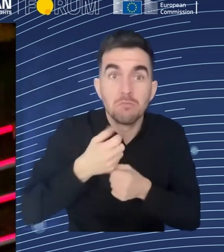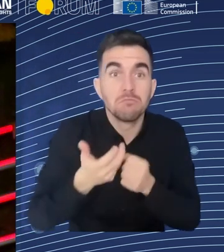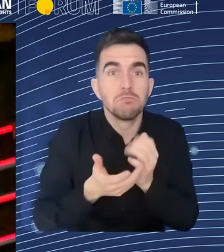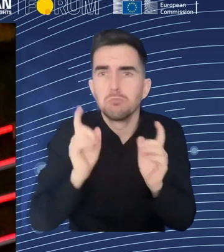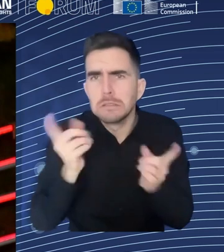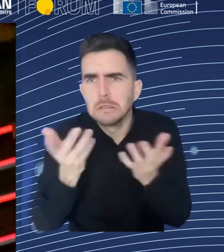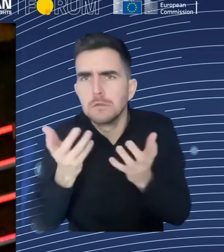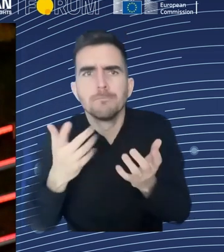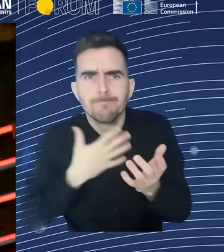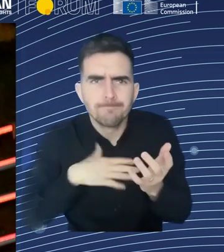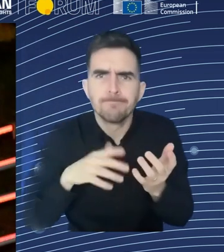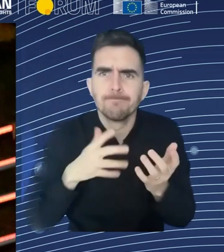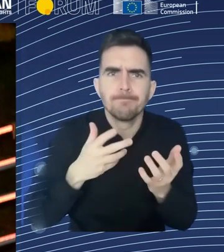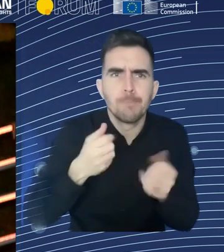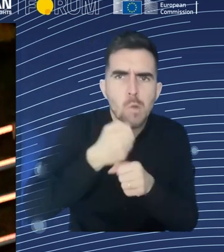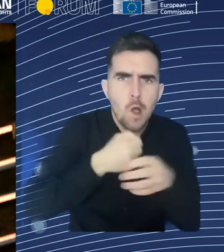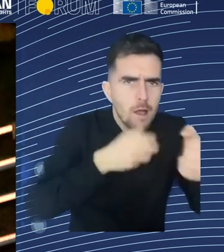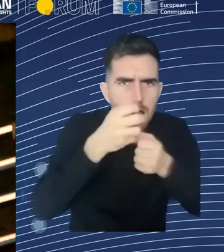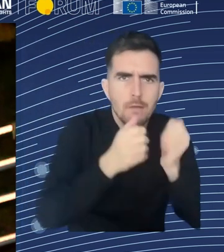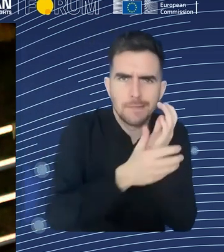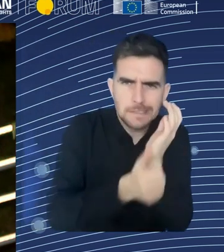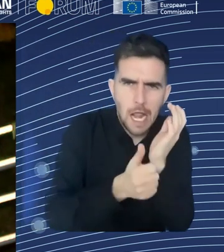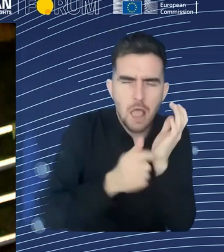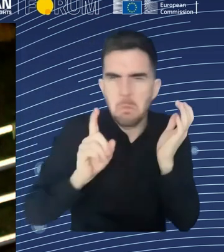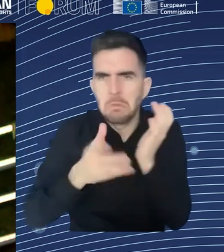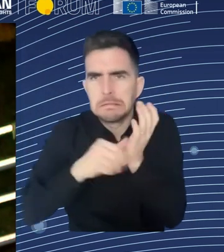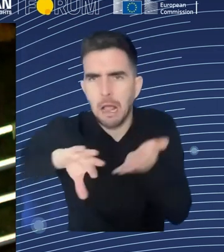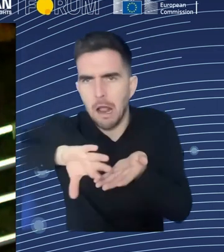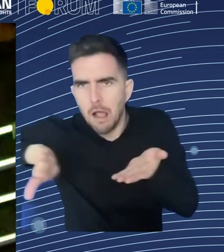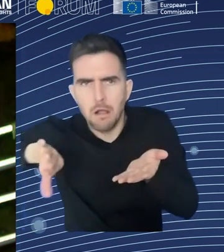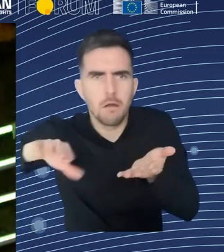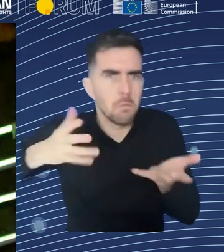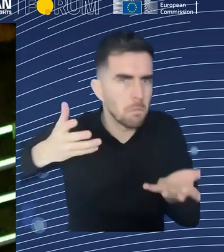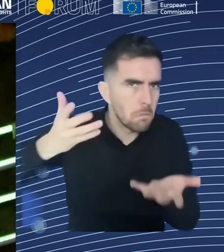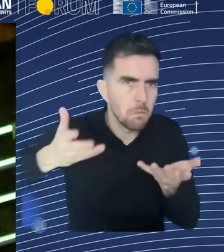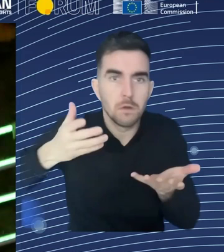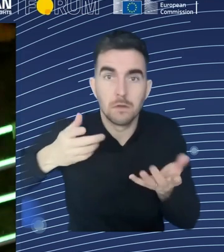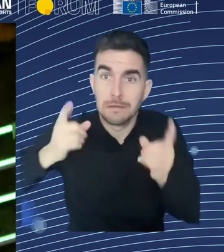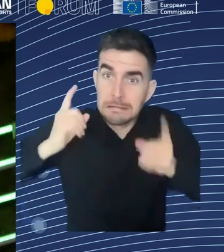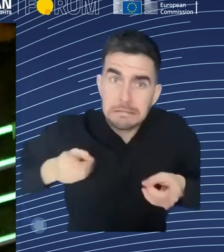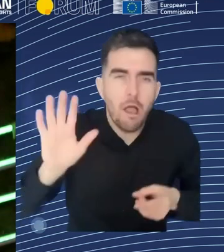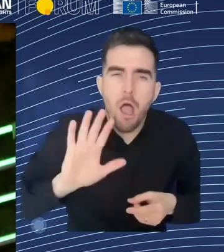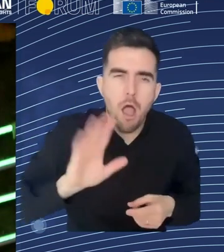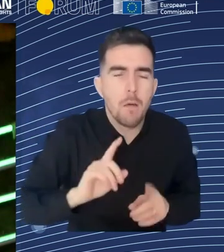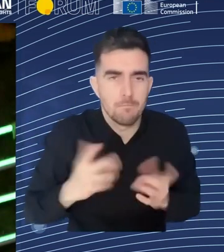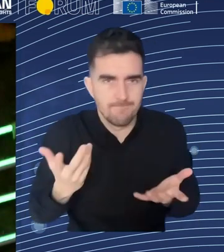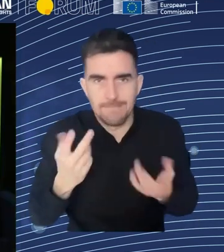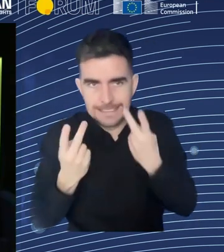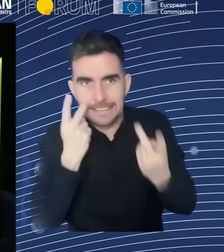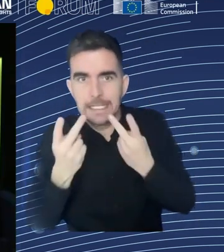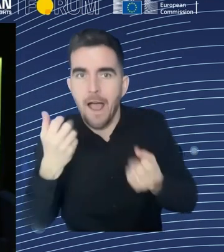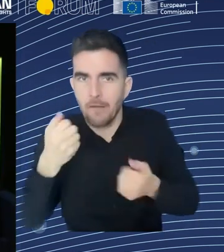also the potential to automate like non-routine, more cognitive tasks. So,